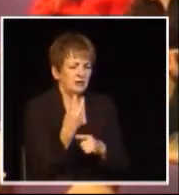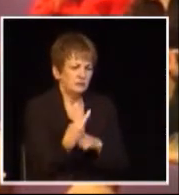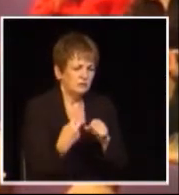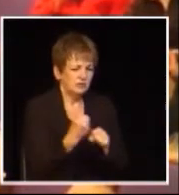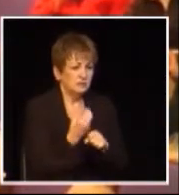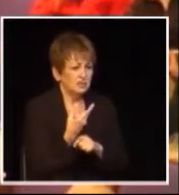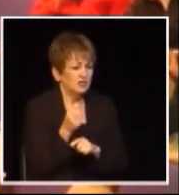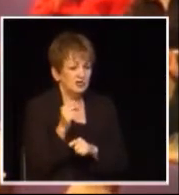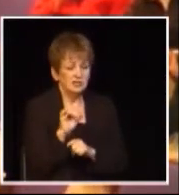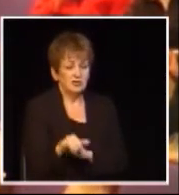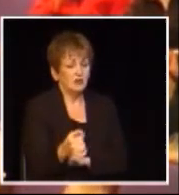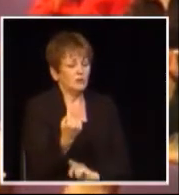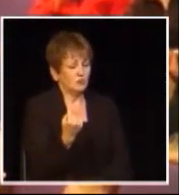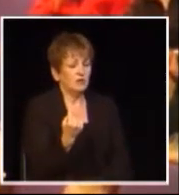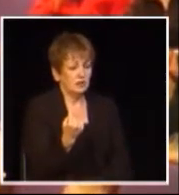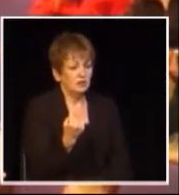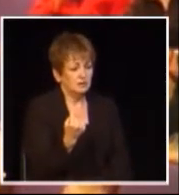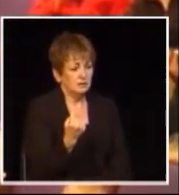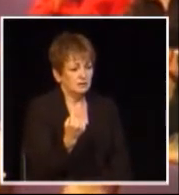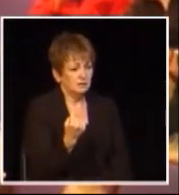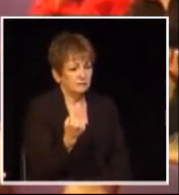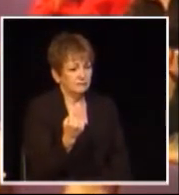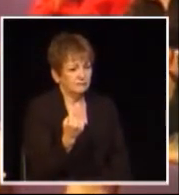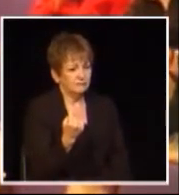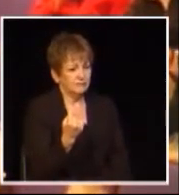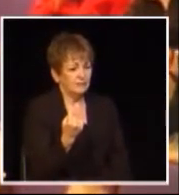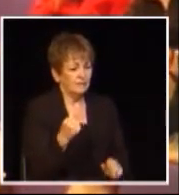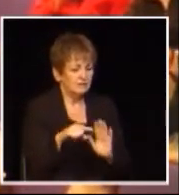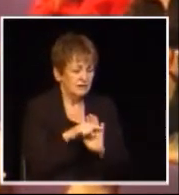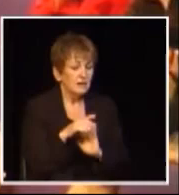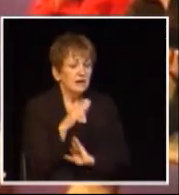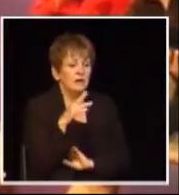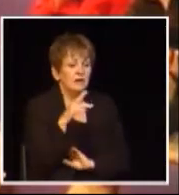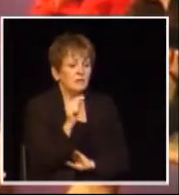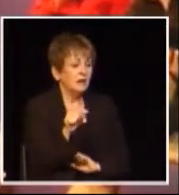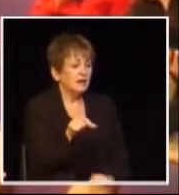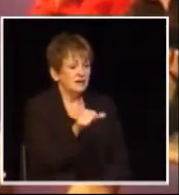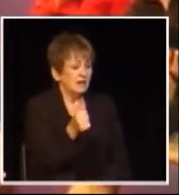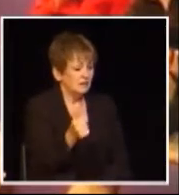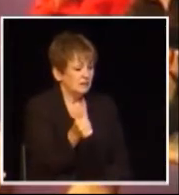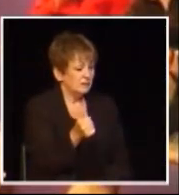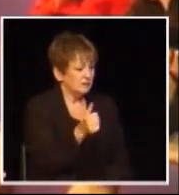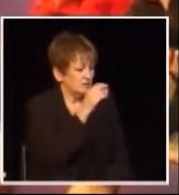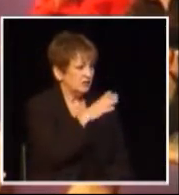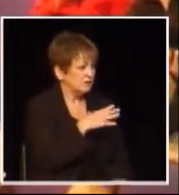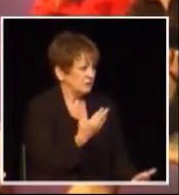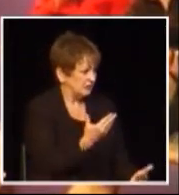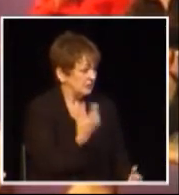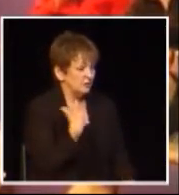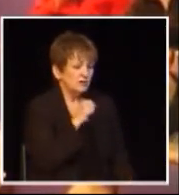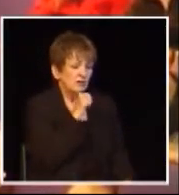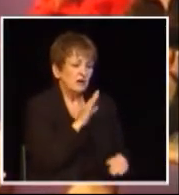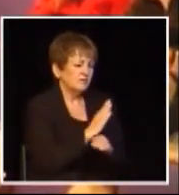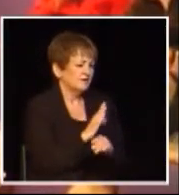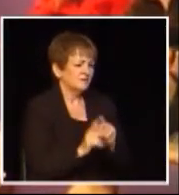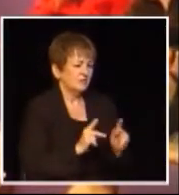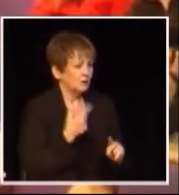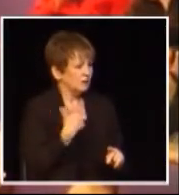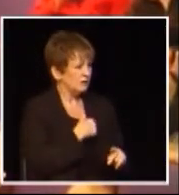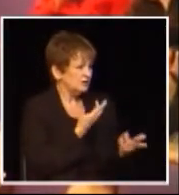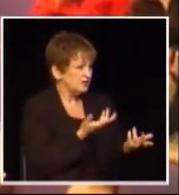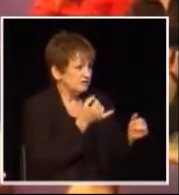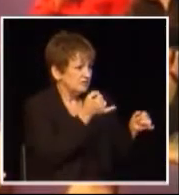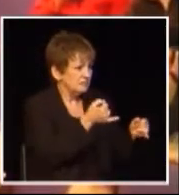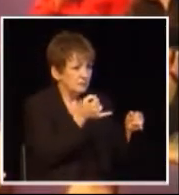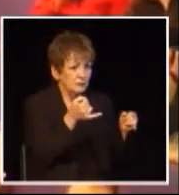over the last two years the HST was just one and so again referring to this gentleman here we're not in business a lot